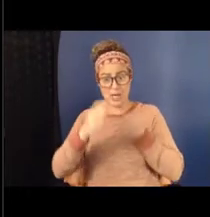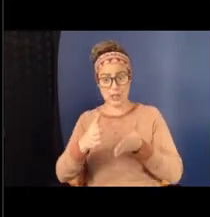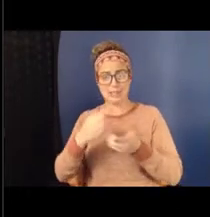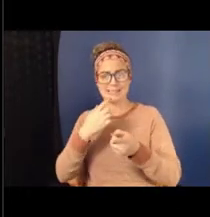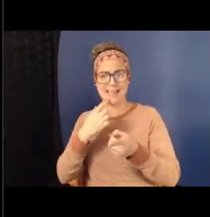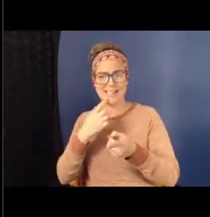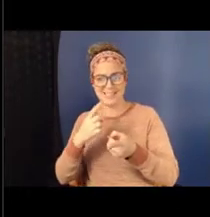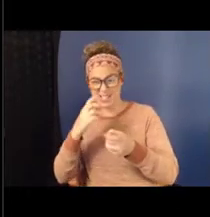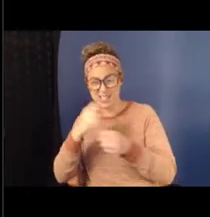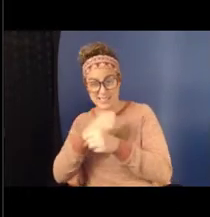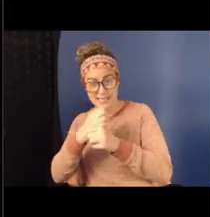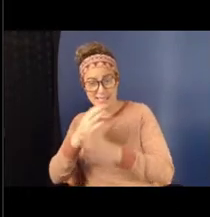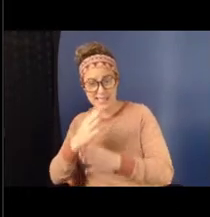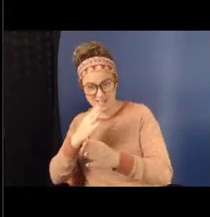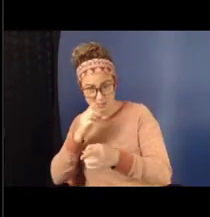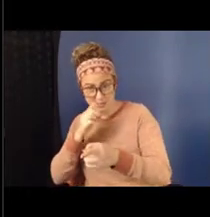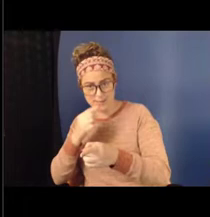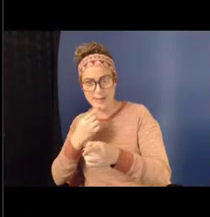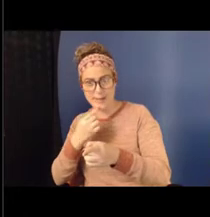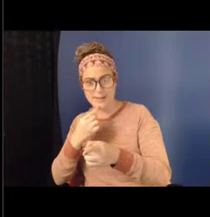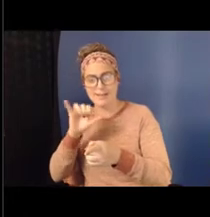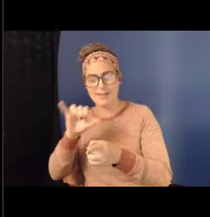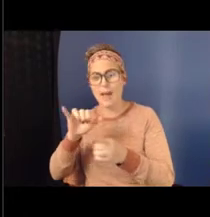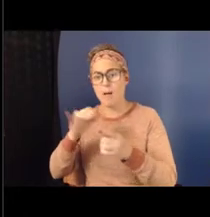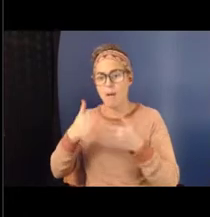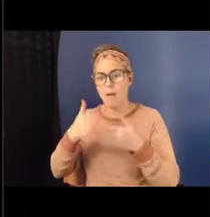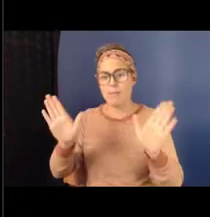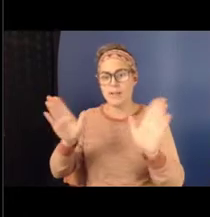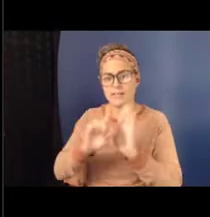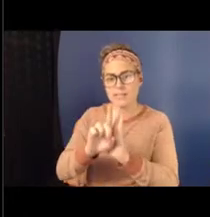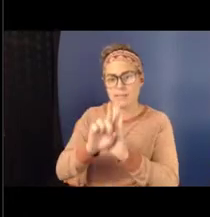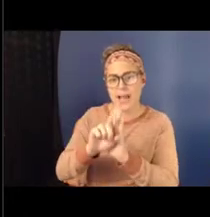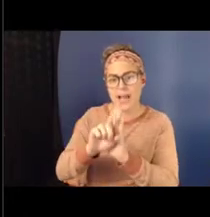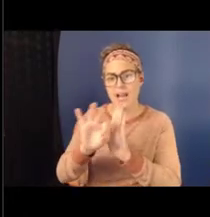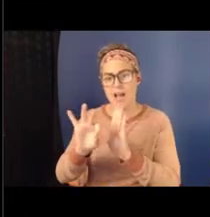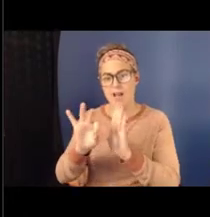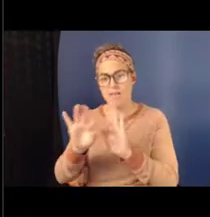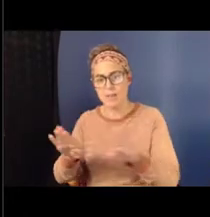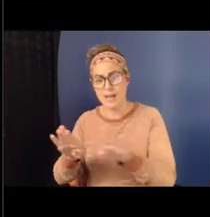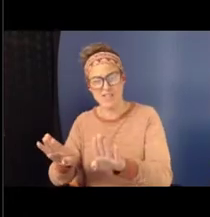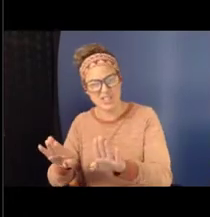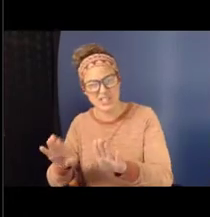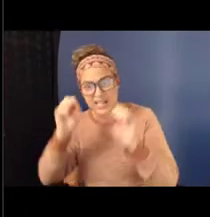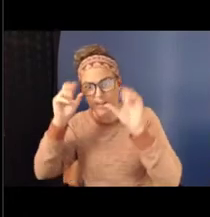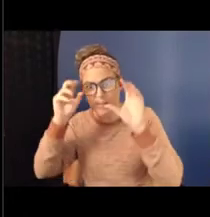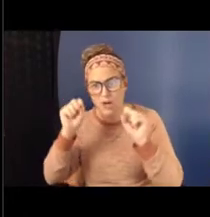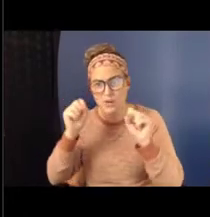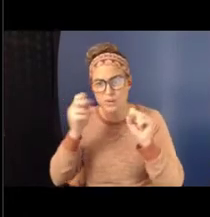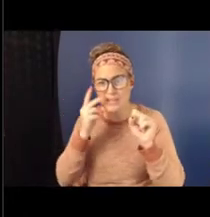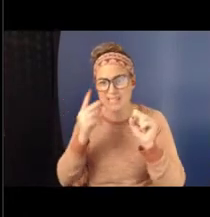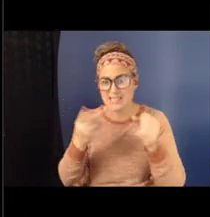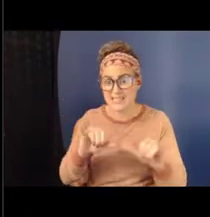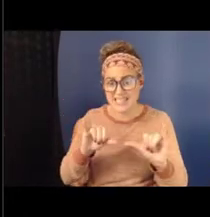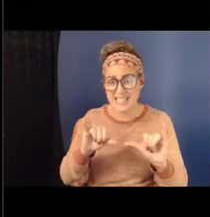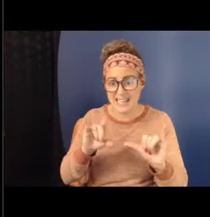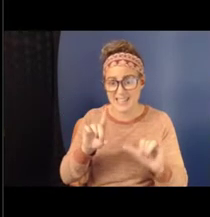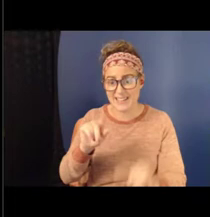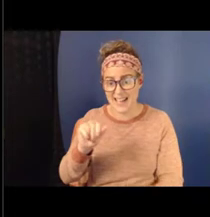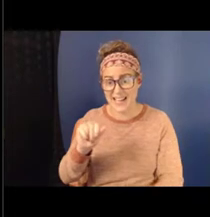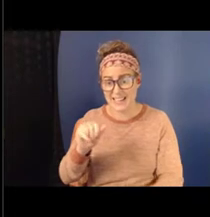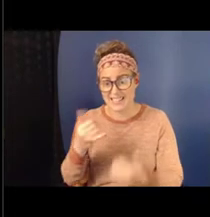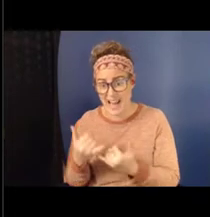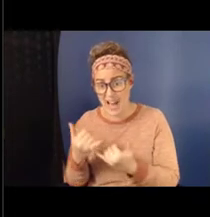behaviors. And so, kind of remarkable that we're continuing to find this in our data sets now in 2021.